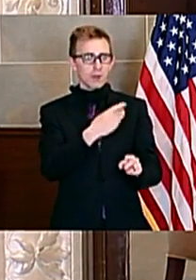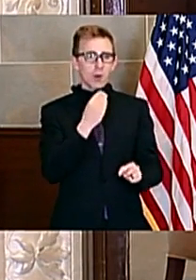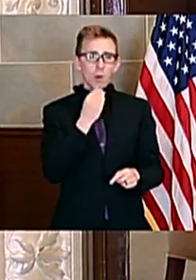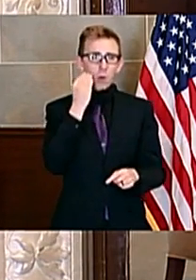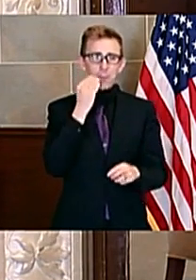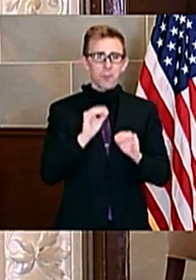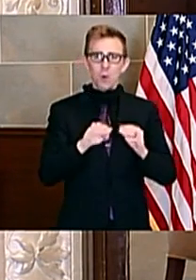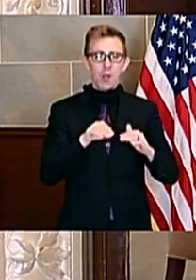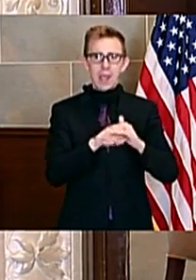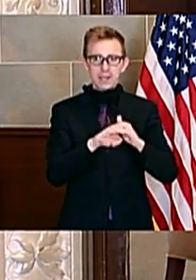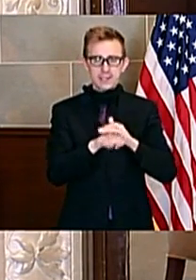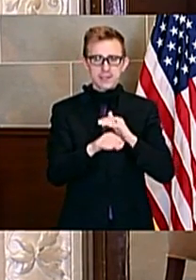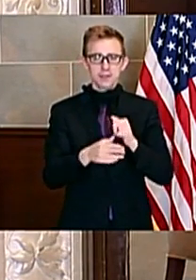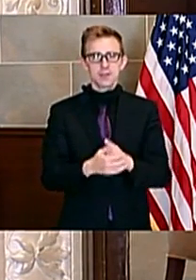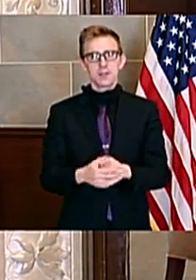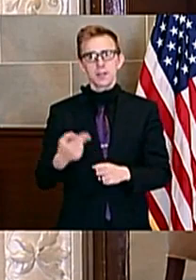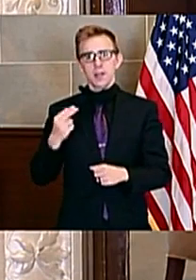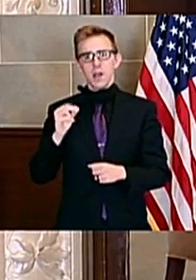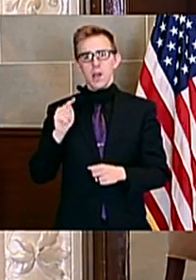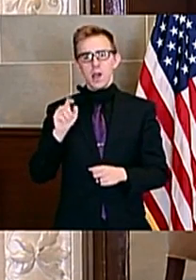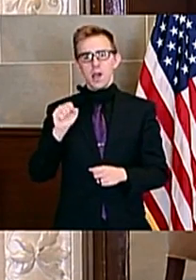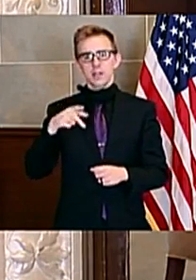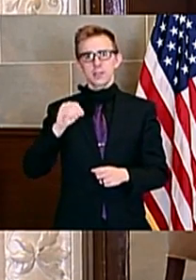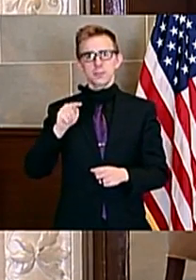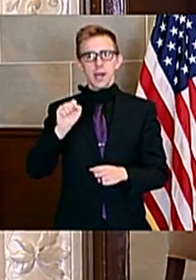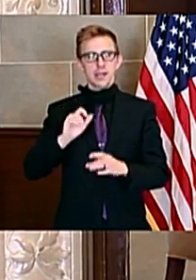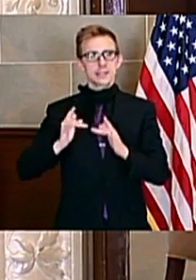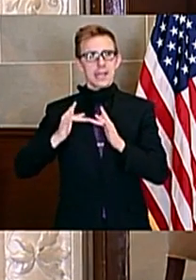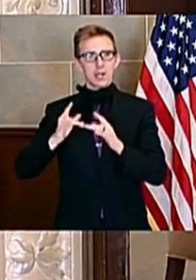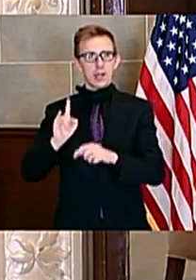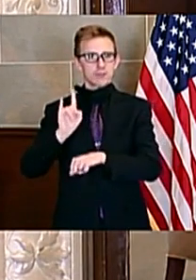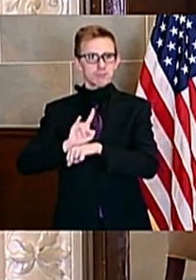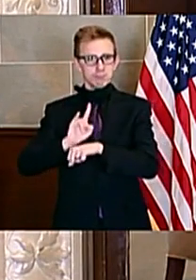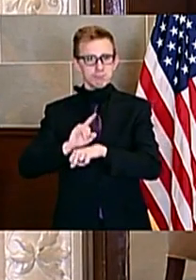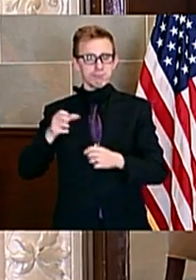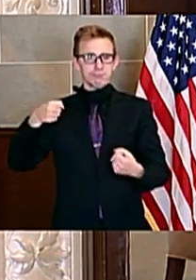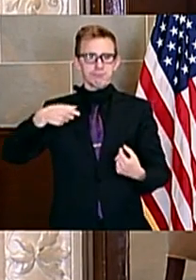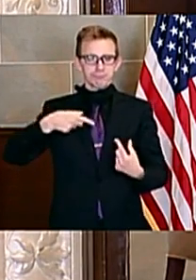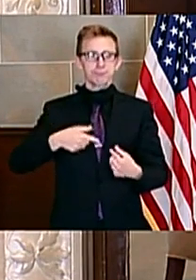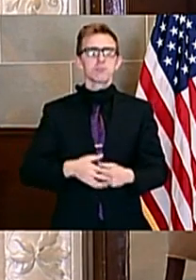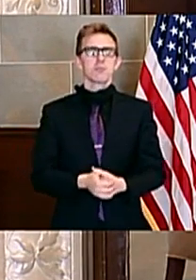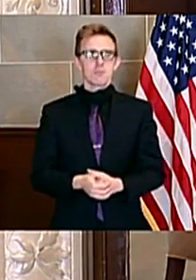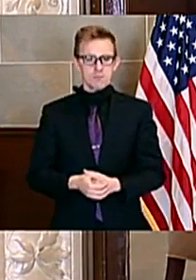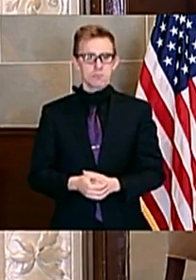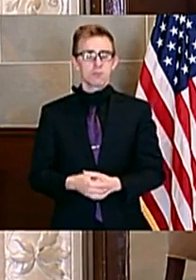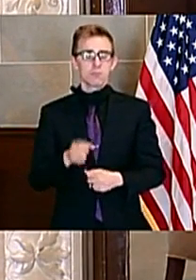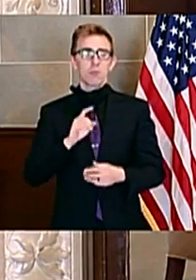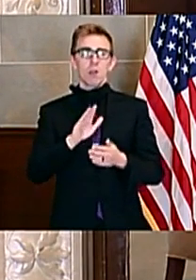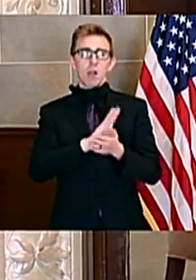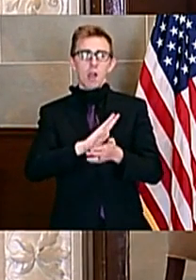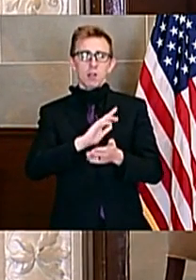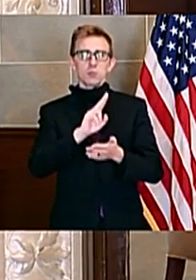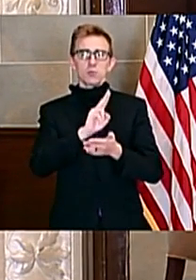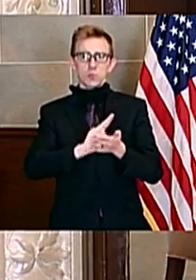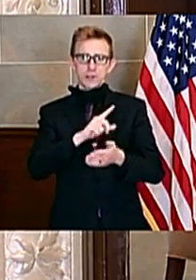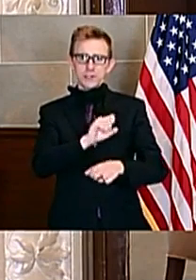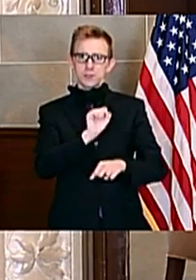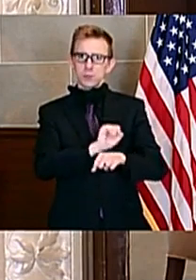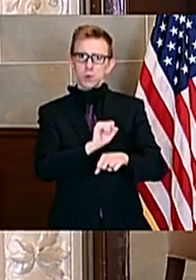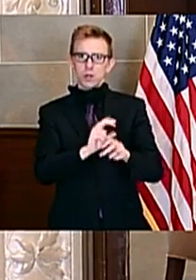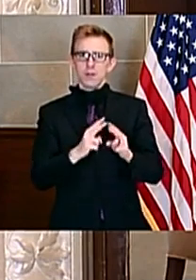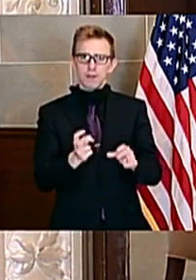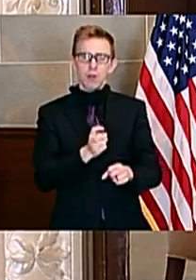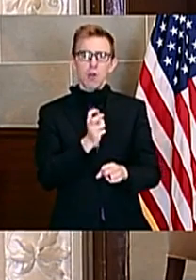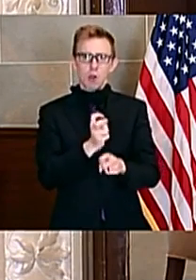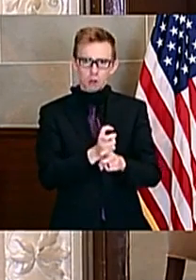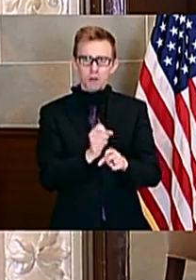home, to buying hotspots, to doing professional development around online education. So our colleges and universities have been very hard at work to